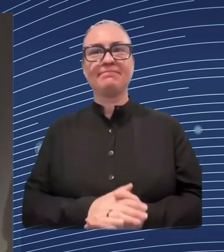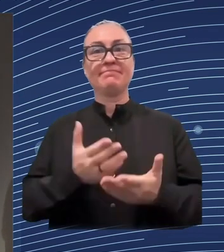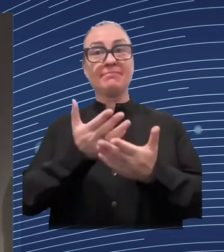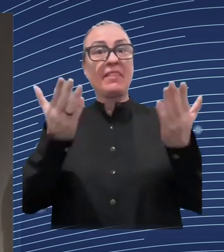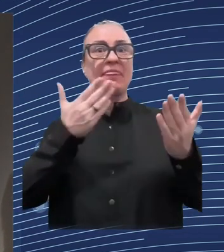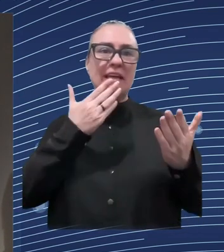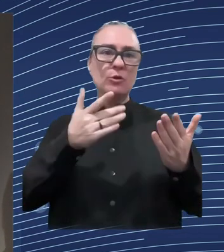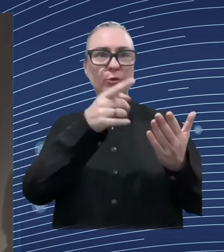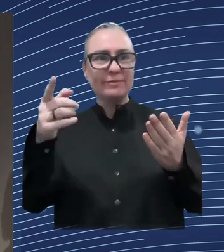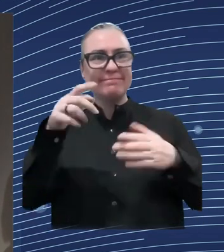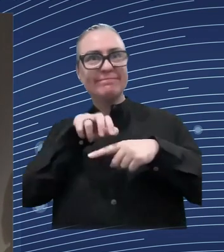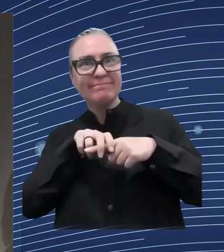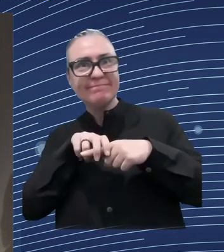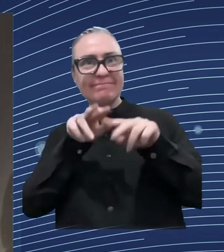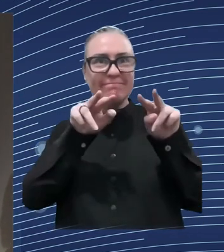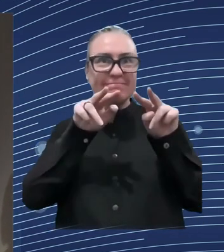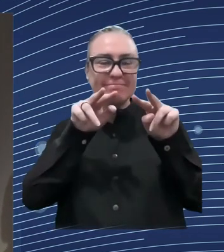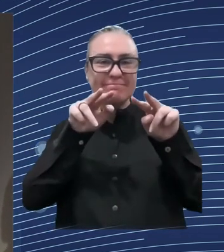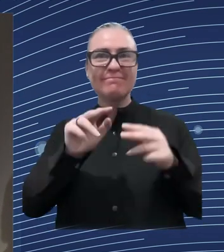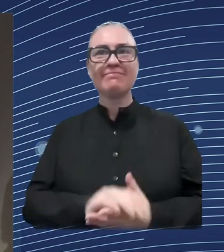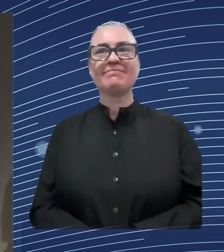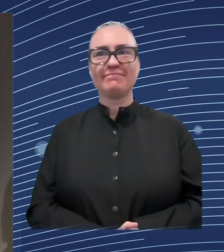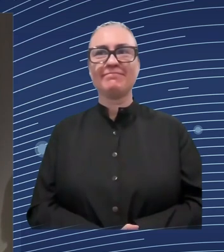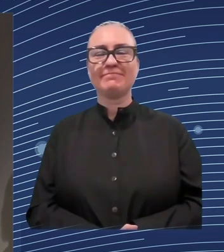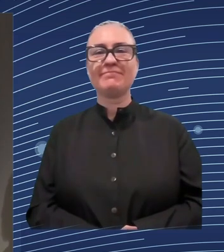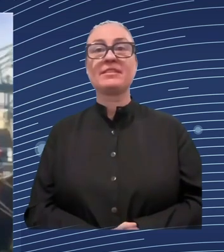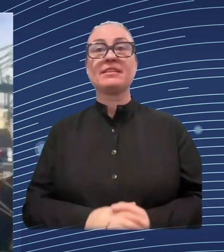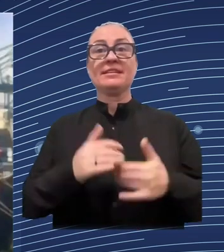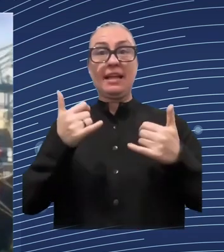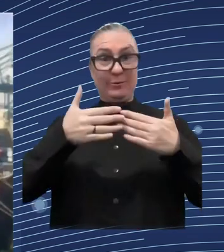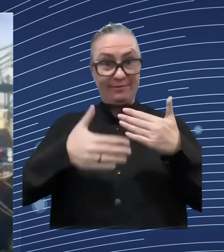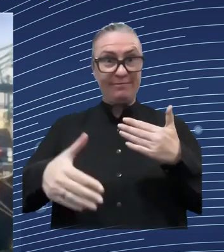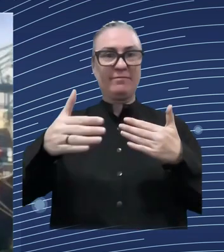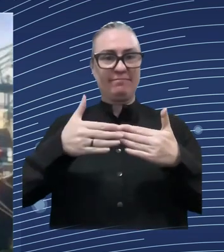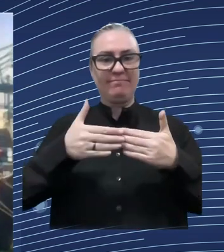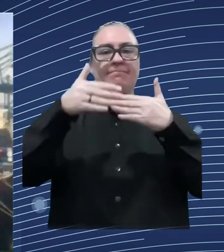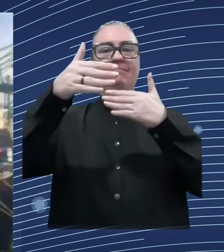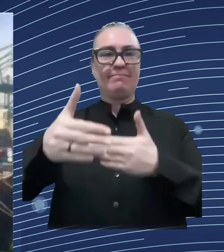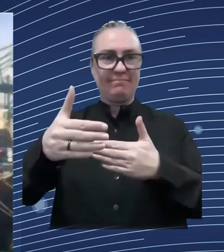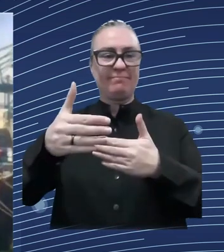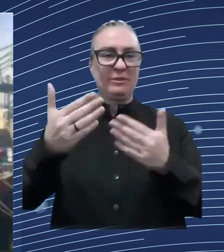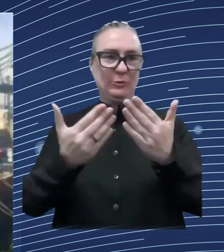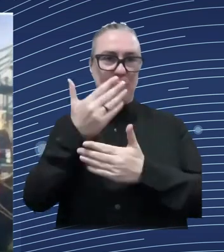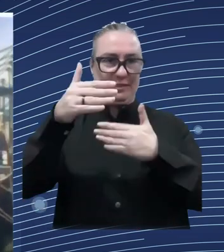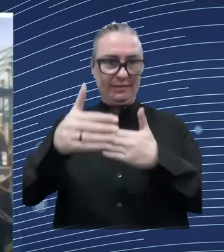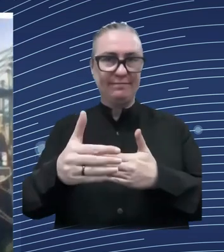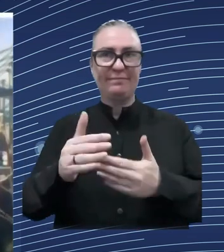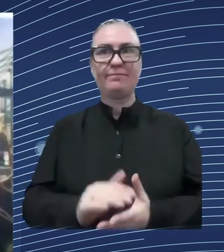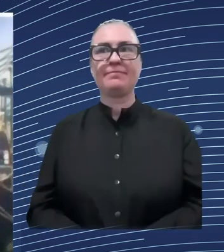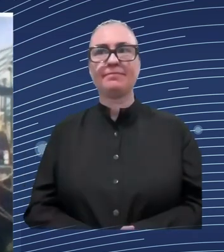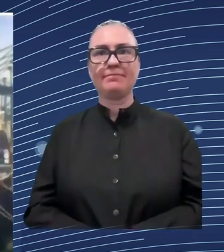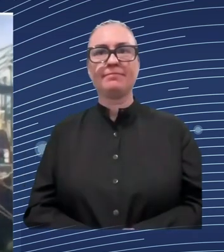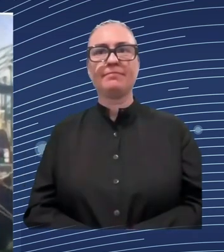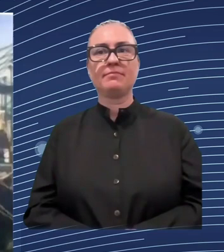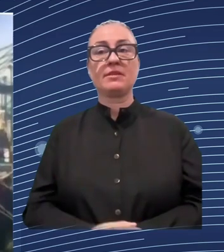absolutely delighted to welcome our second panel here um and we will of course discuss and delve further and deeper into some of the